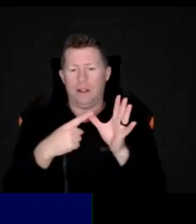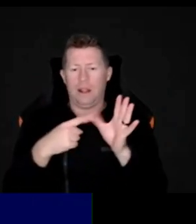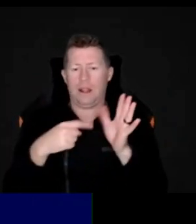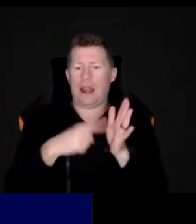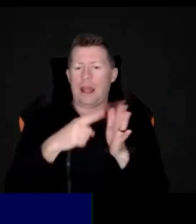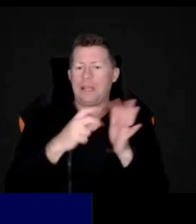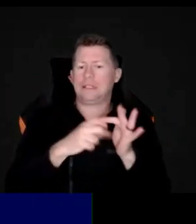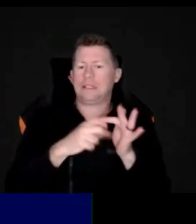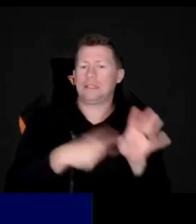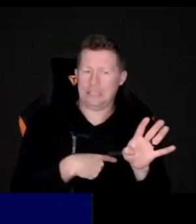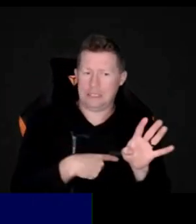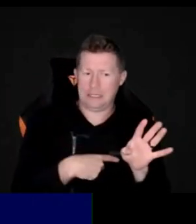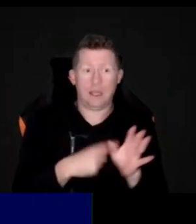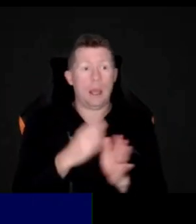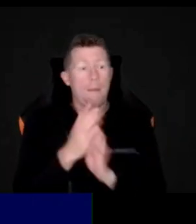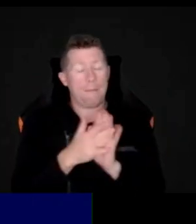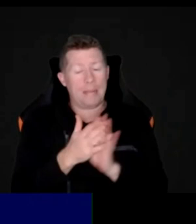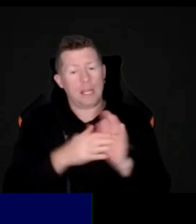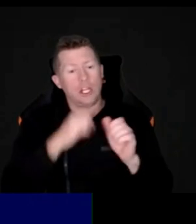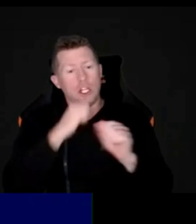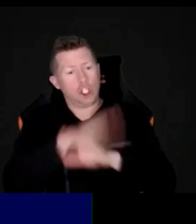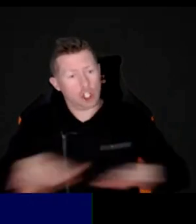have more significant